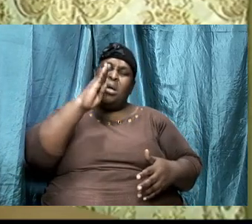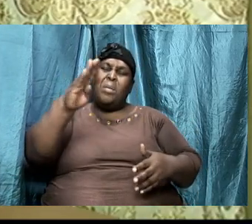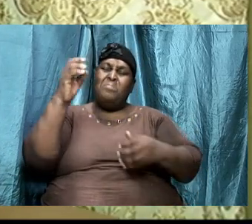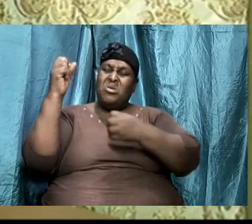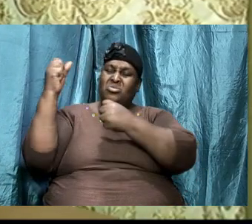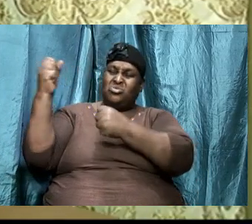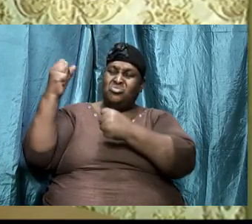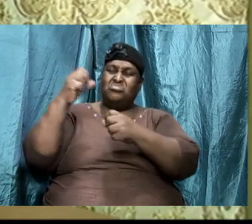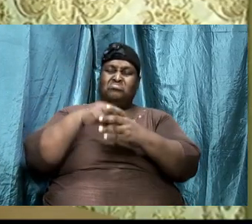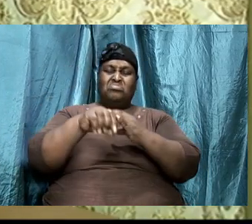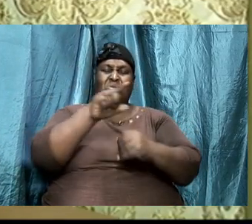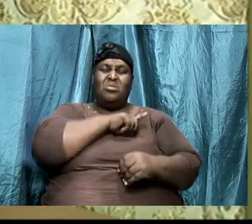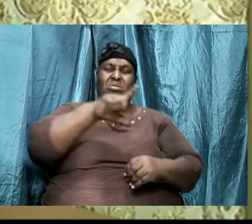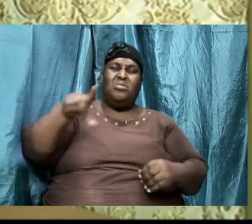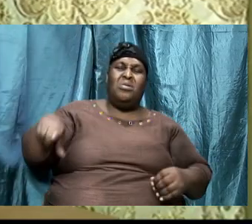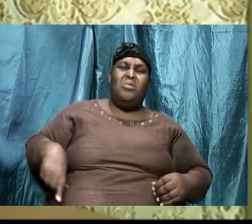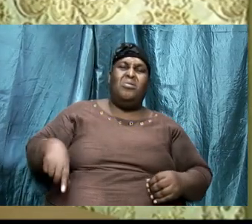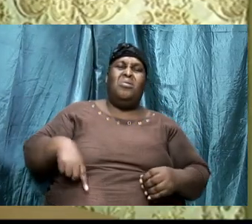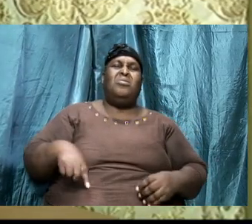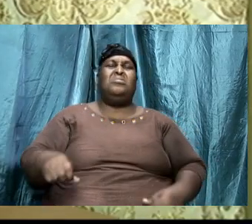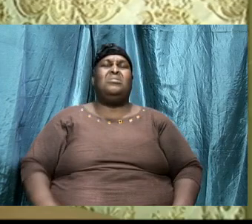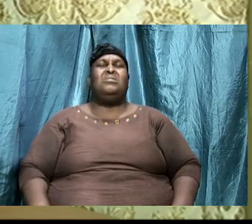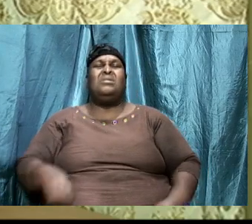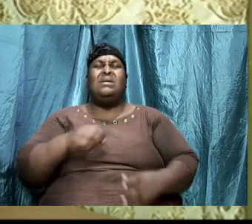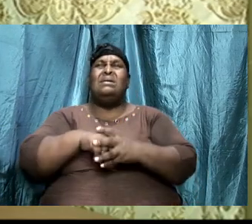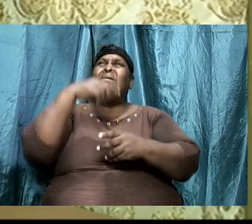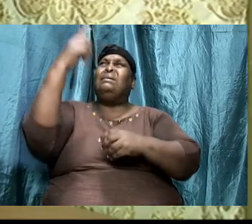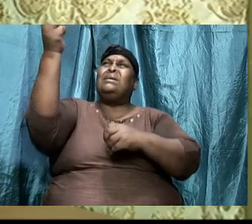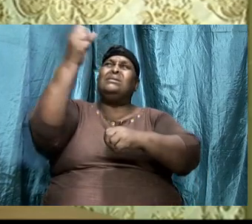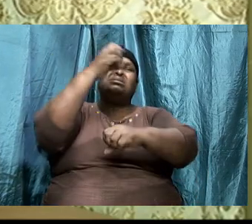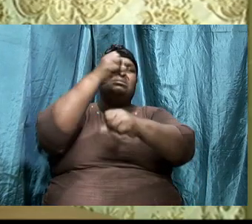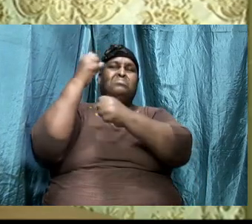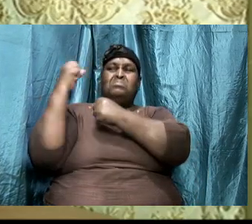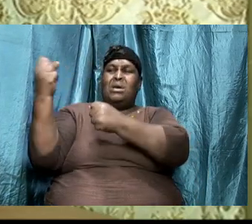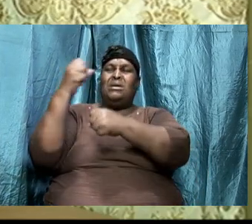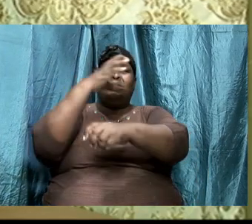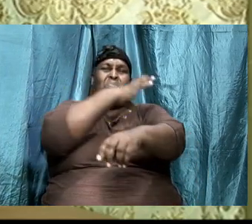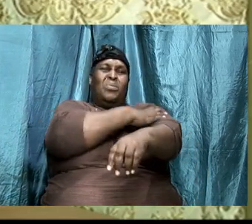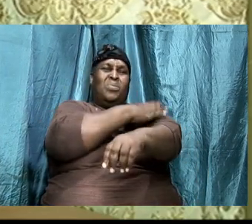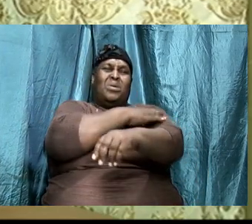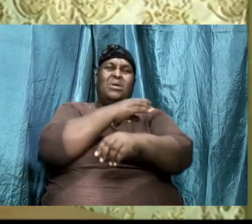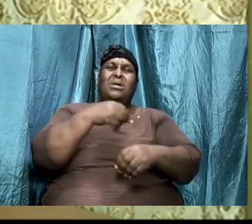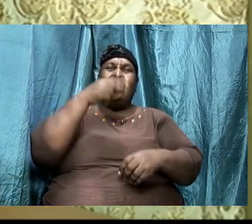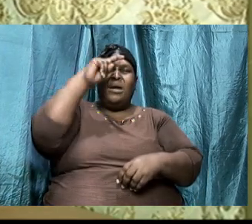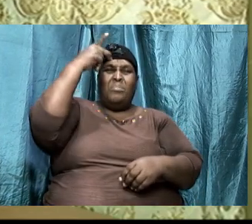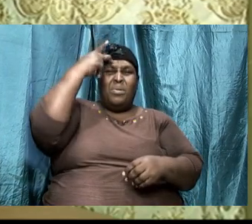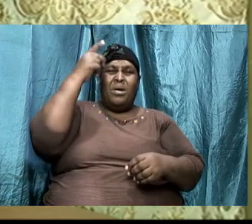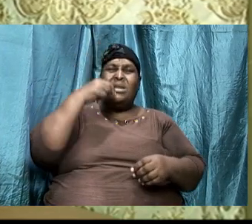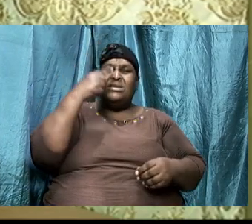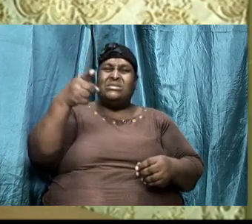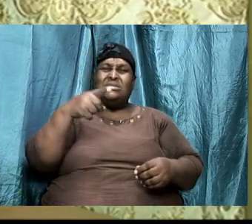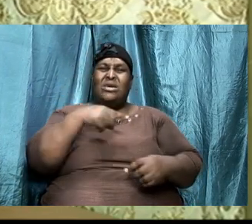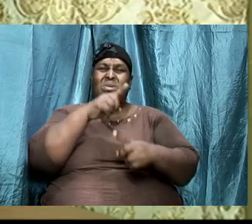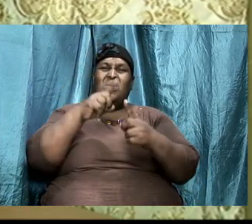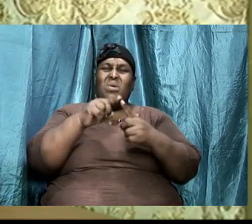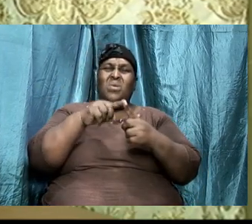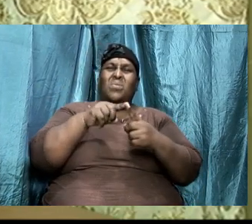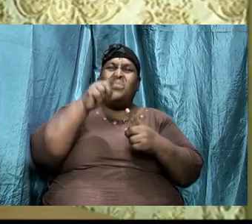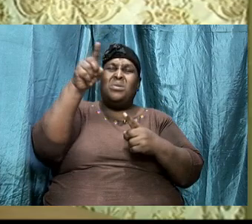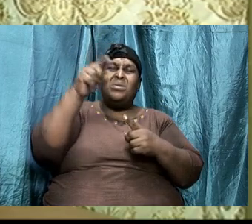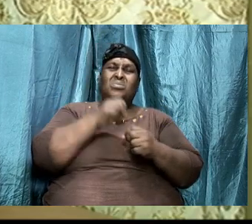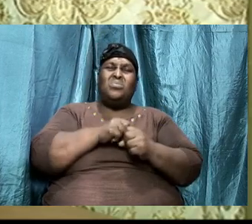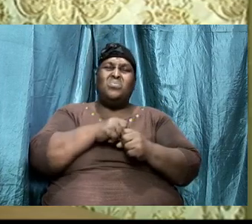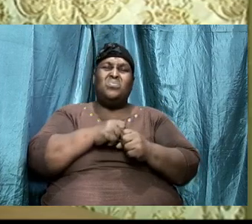strengthened in the Lord and in his mighty power he is saying to them that when you operate based on his